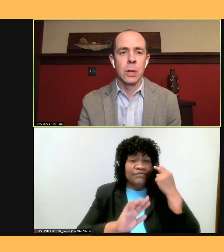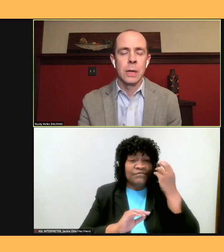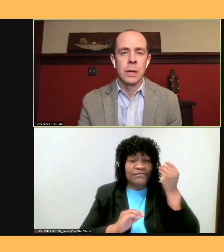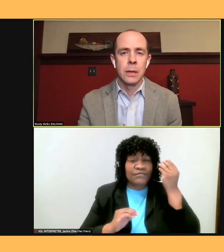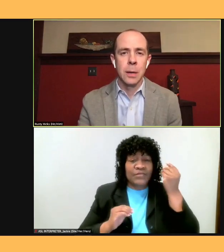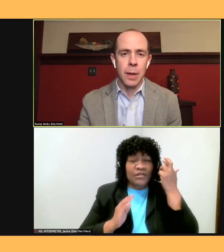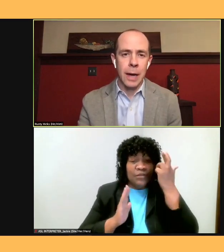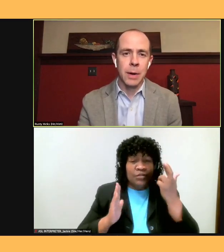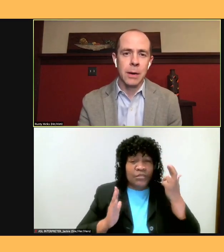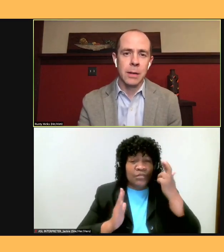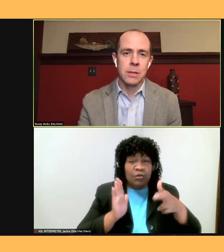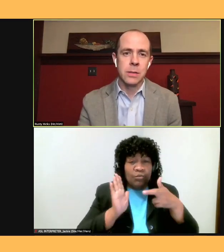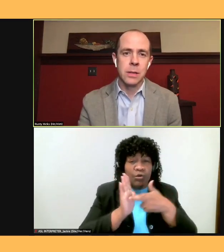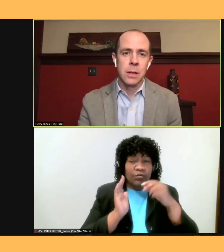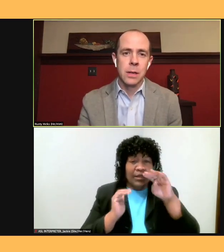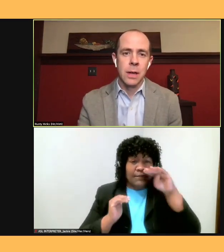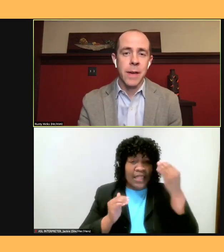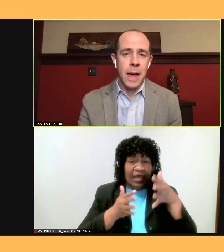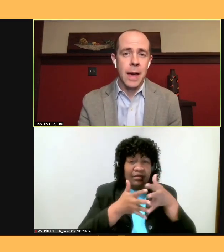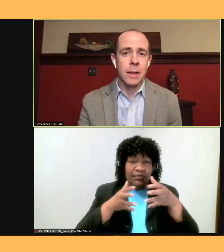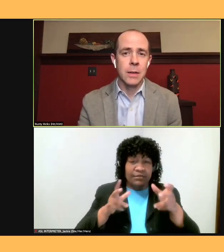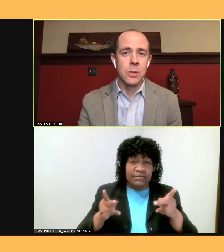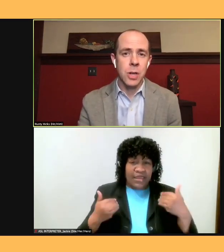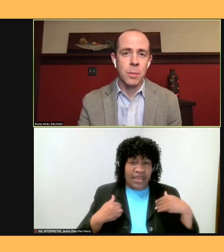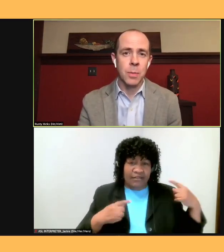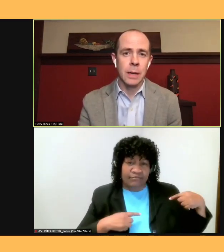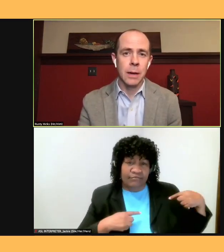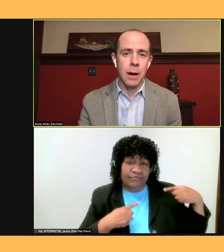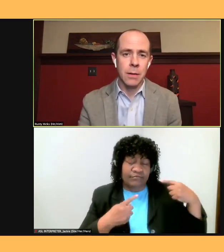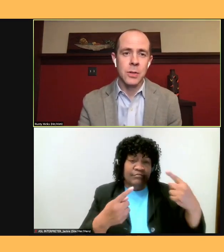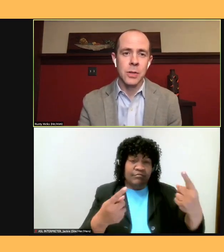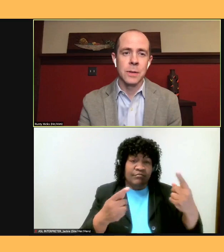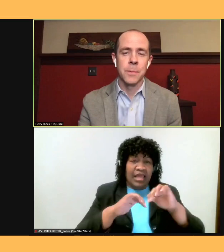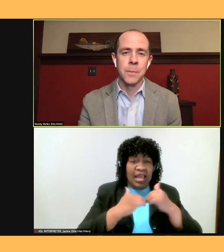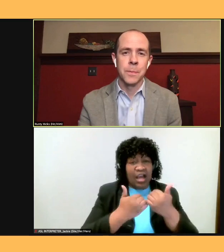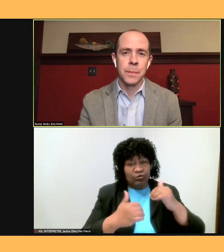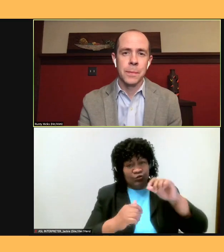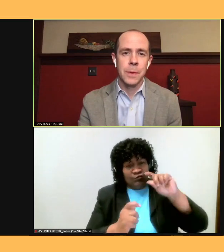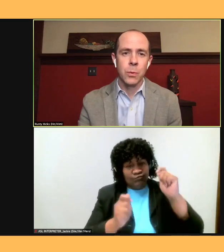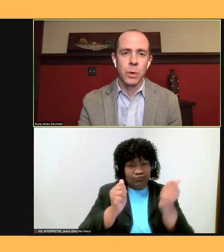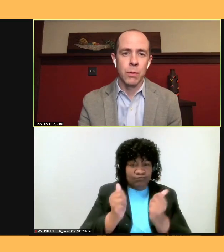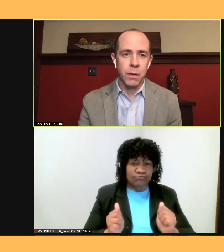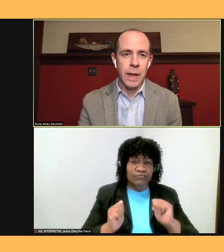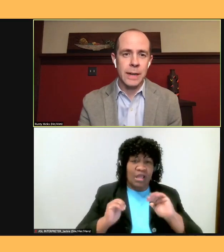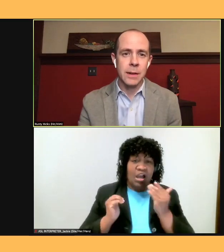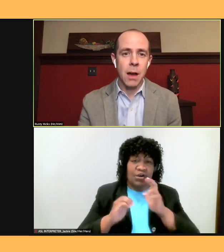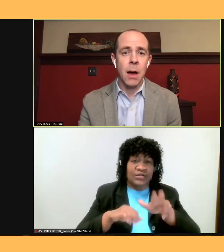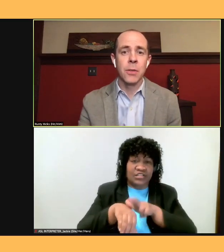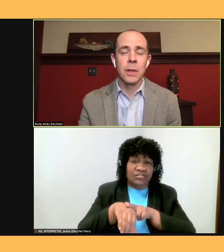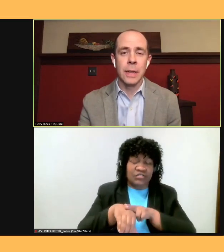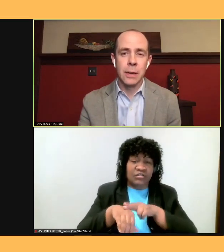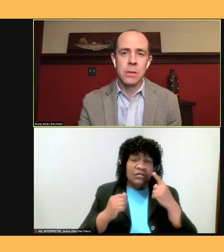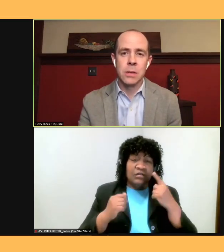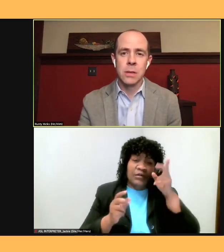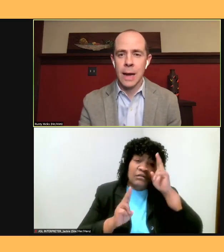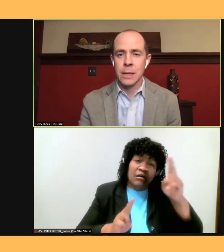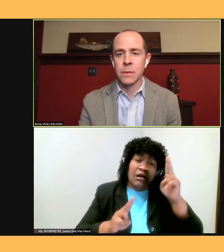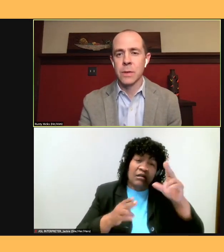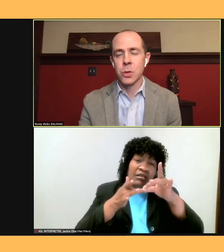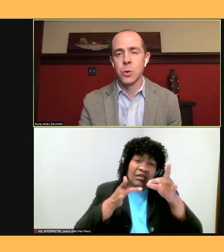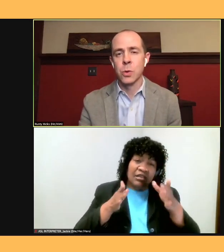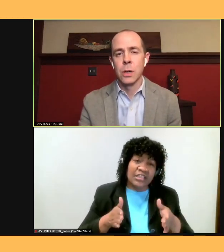Black Americans have had in shaping our nation. We reflect and honor the leaders and activists who,